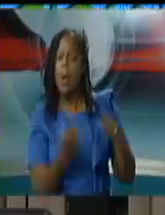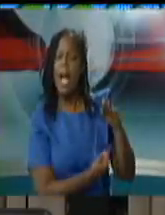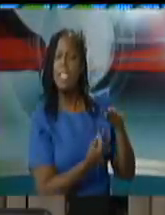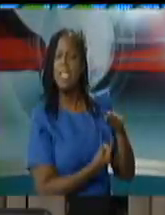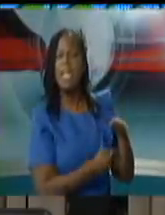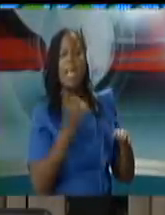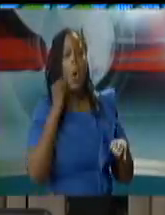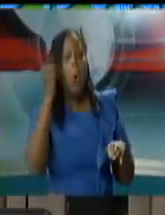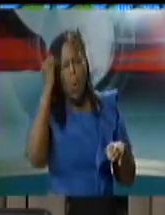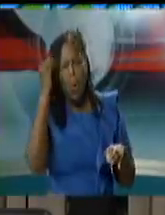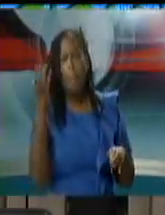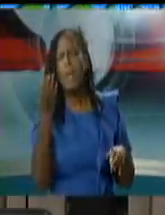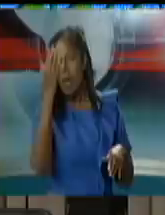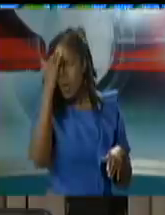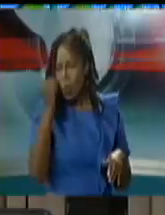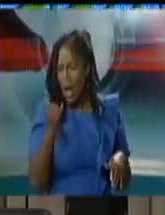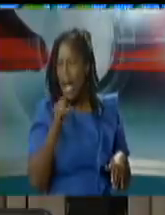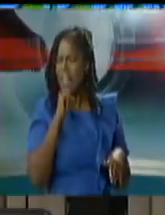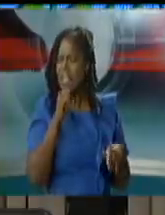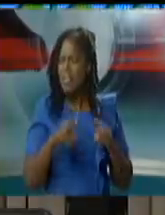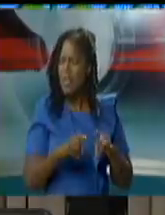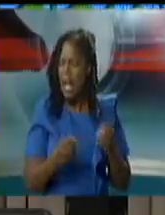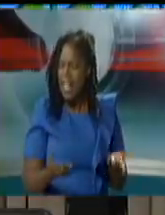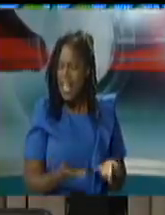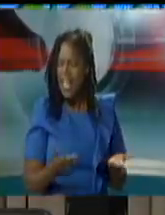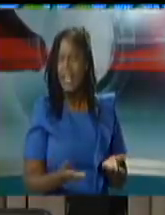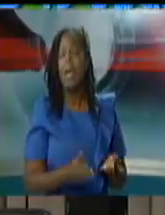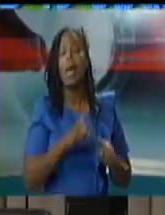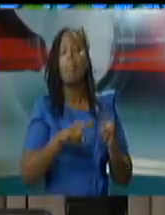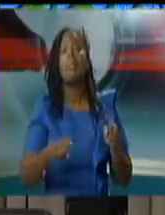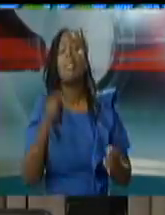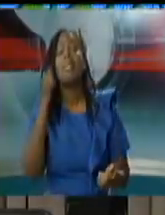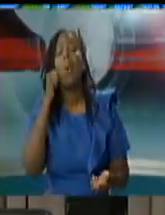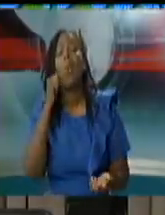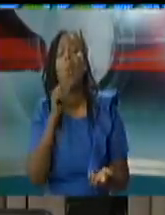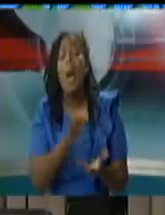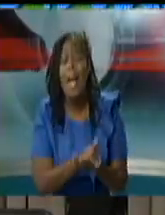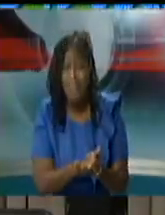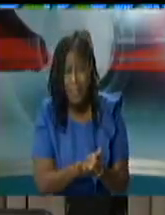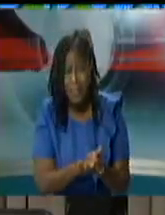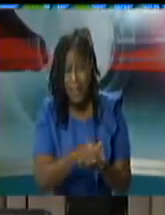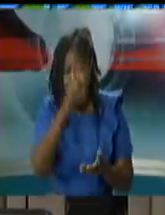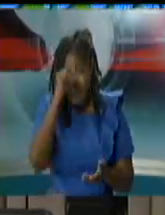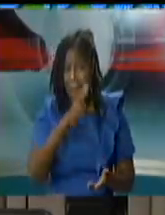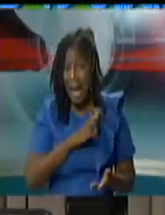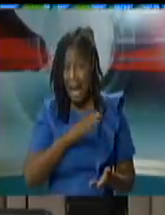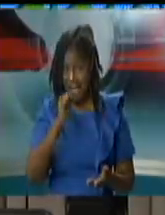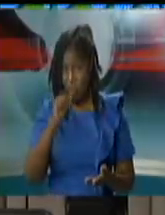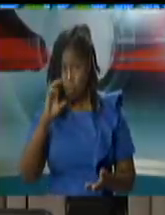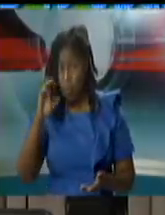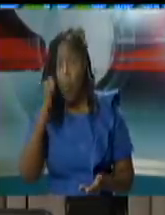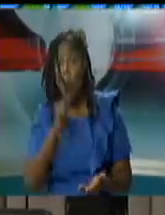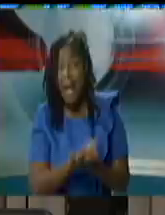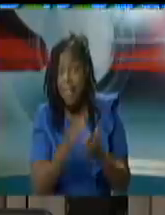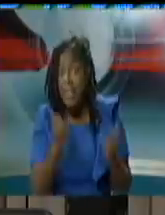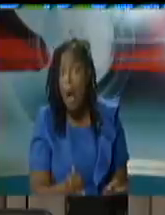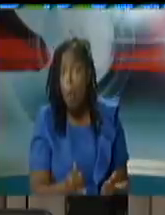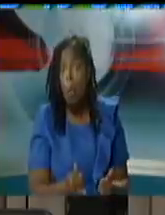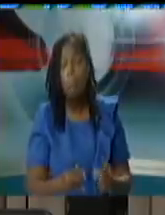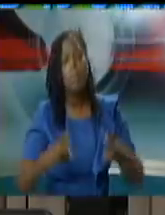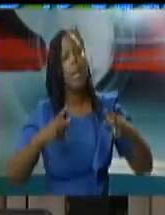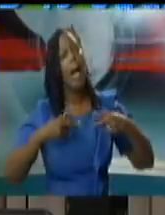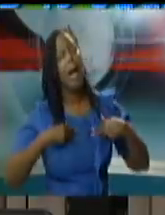know his wife is now covet positive and that's a danger in doing home quarantine so